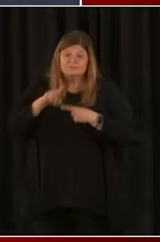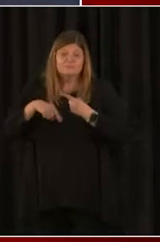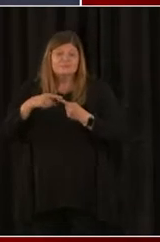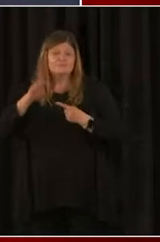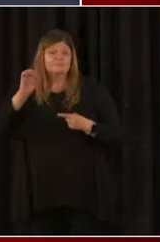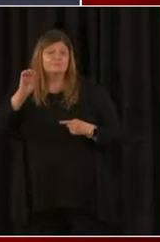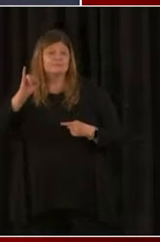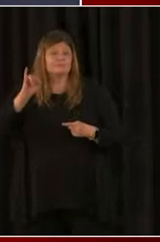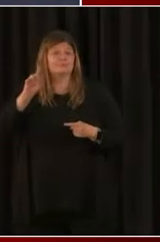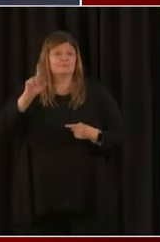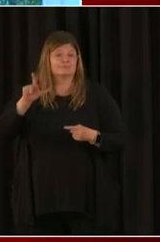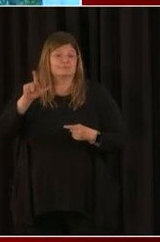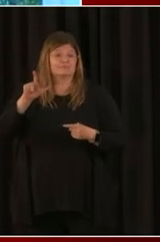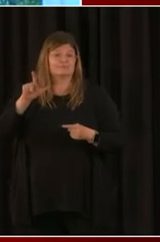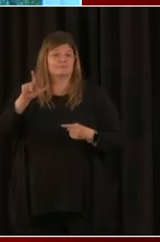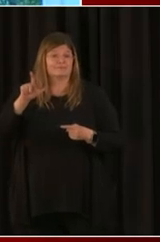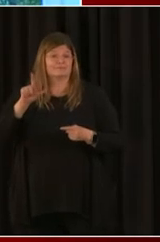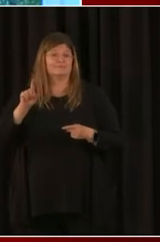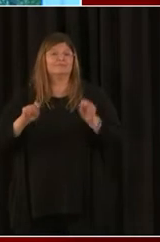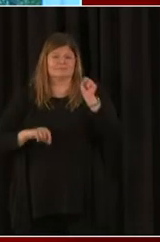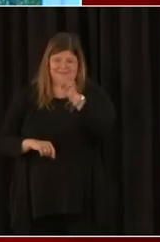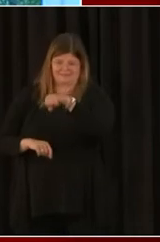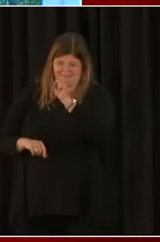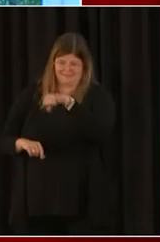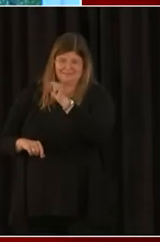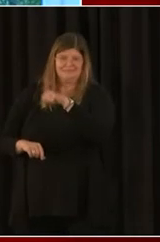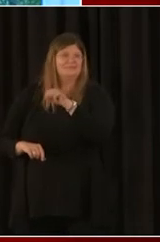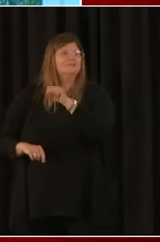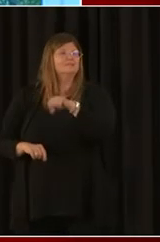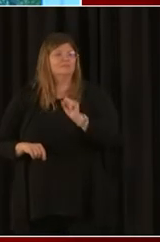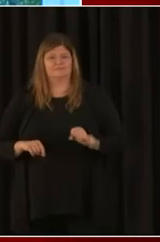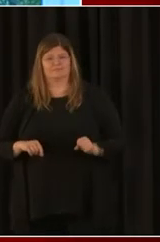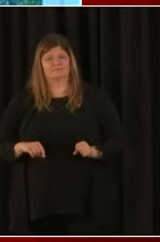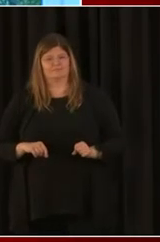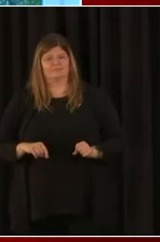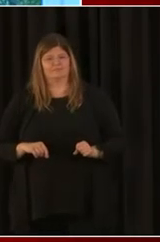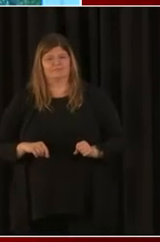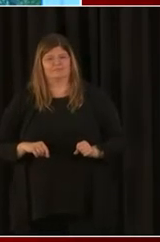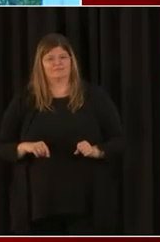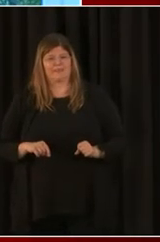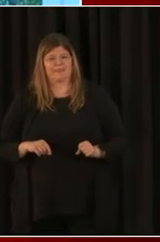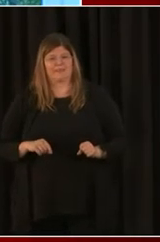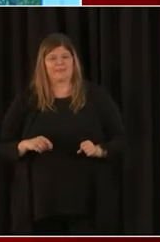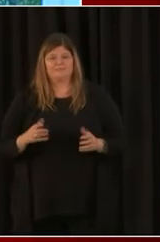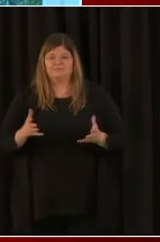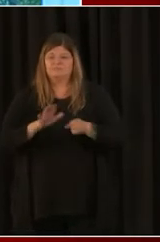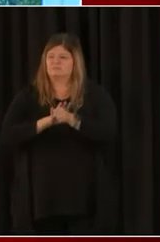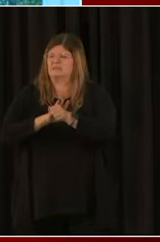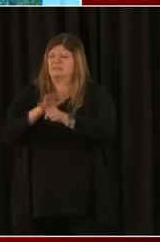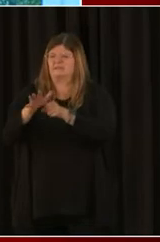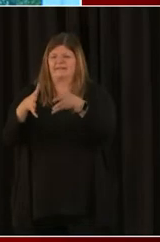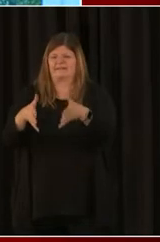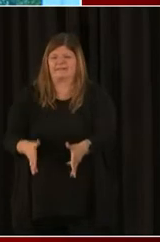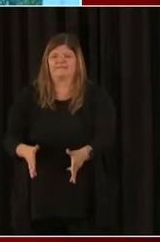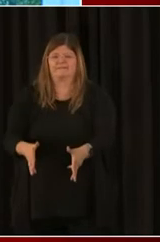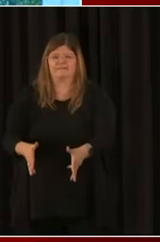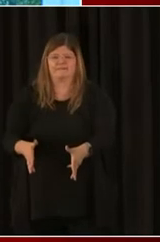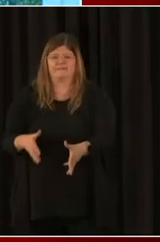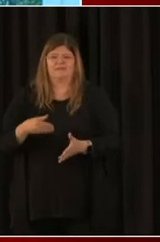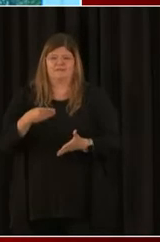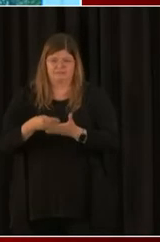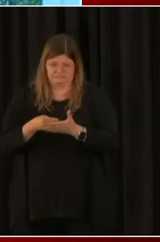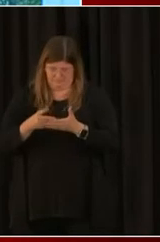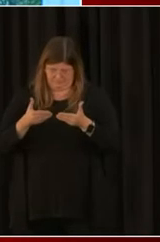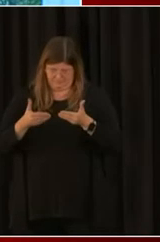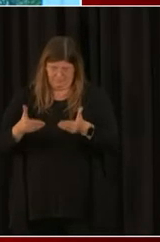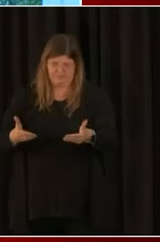EIDL. Is that correct? Yes, sir. Okay. Yes. There's still plenty of funding, plenty of money left for